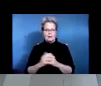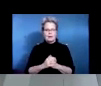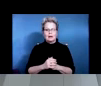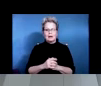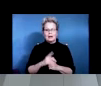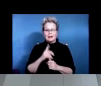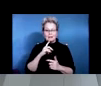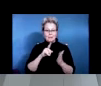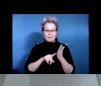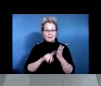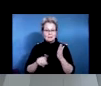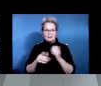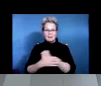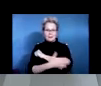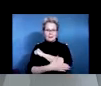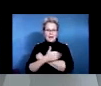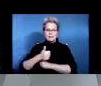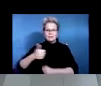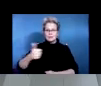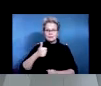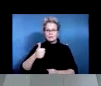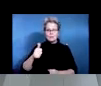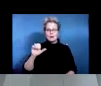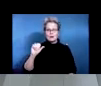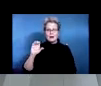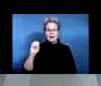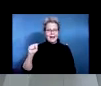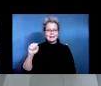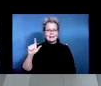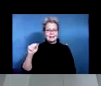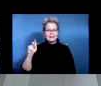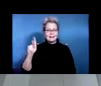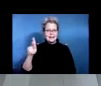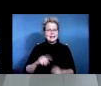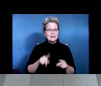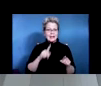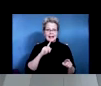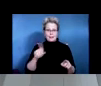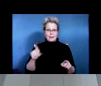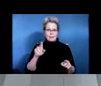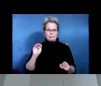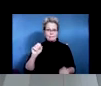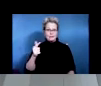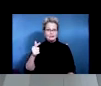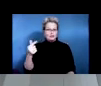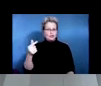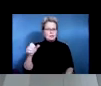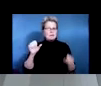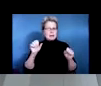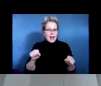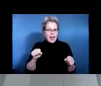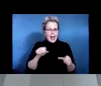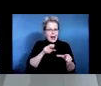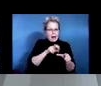we explored the county transport um he can transfer into his wife's car so the plan that we have